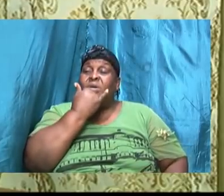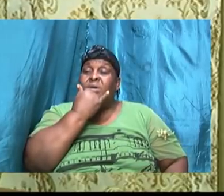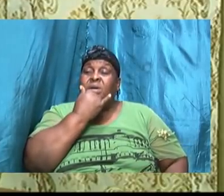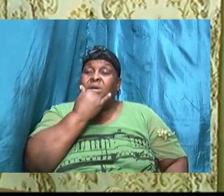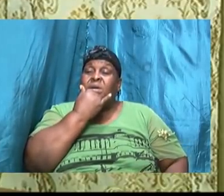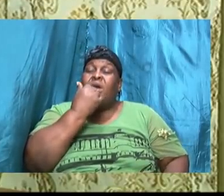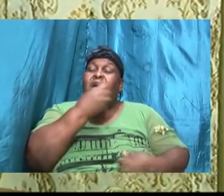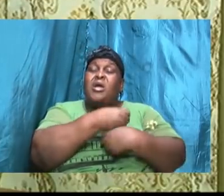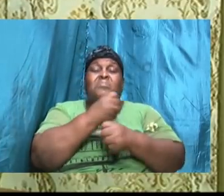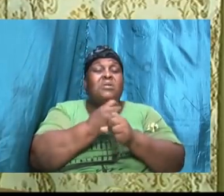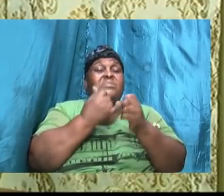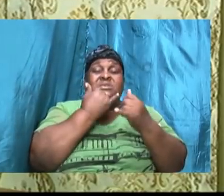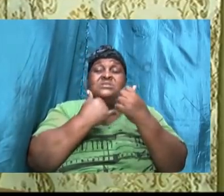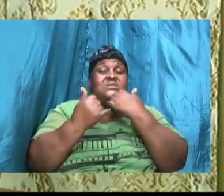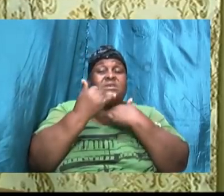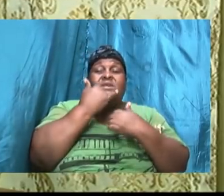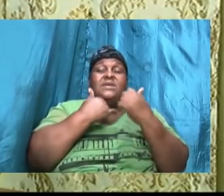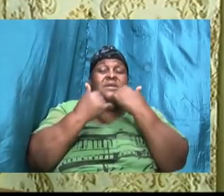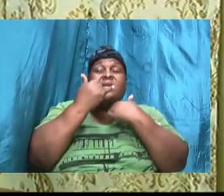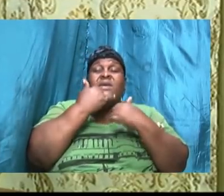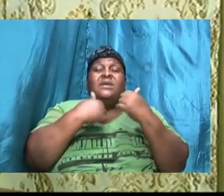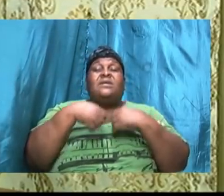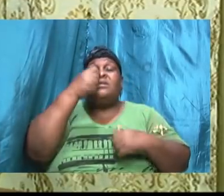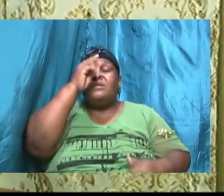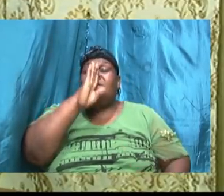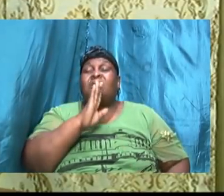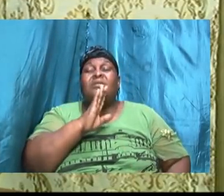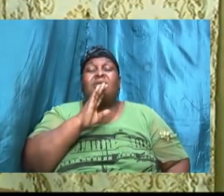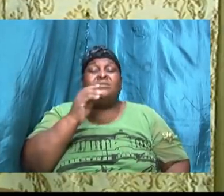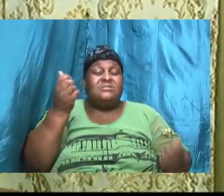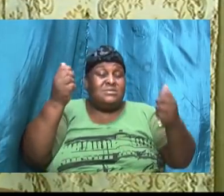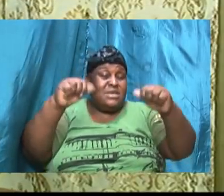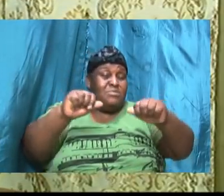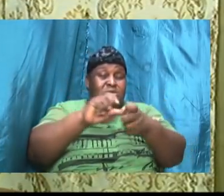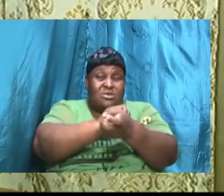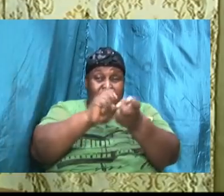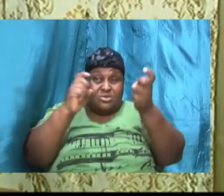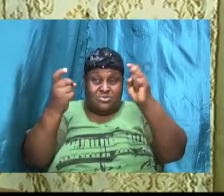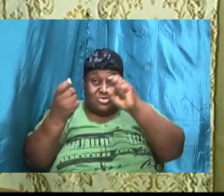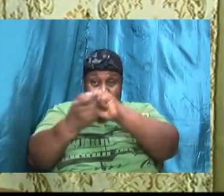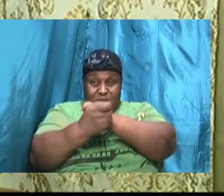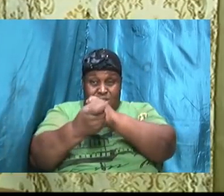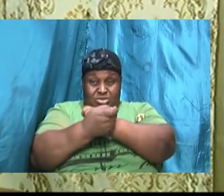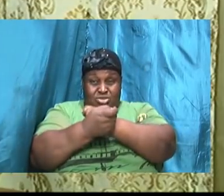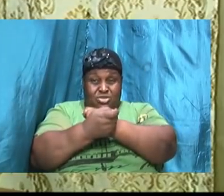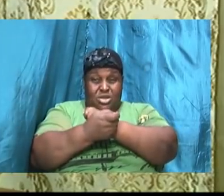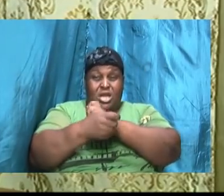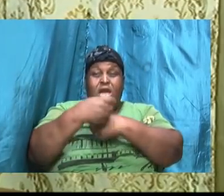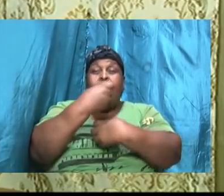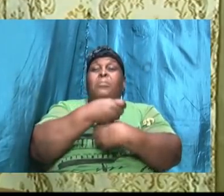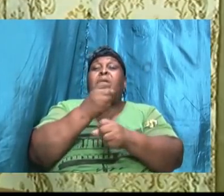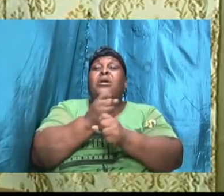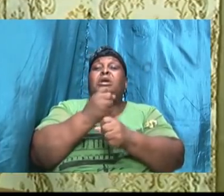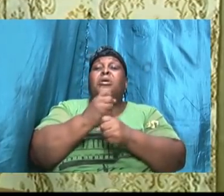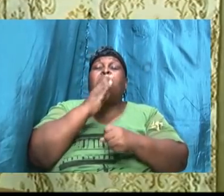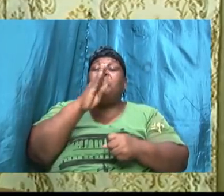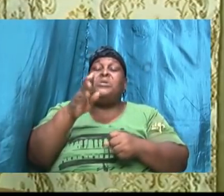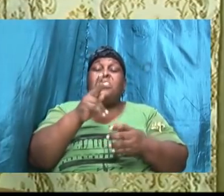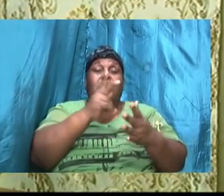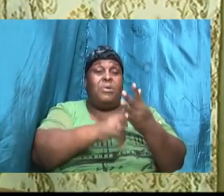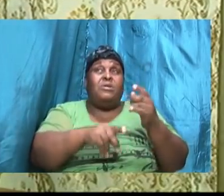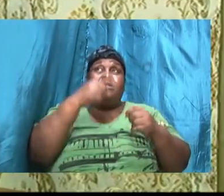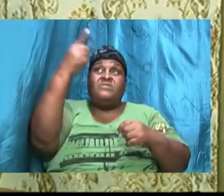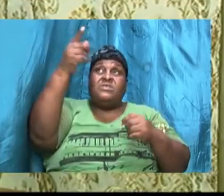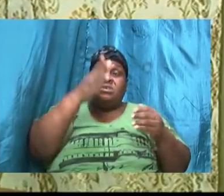God is able to turn that around and let it be a part of his will but